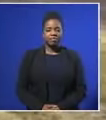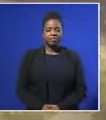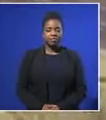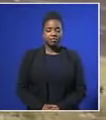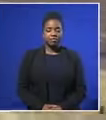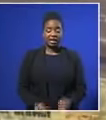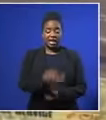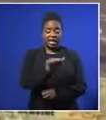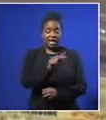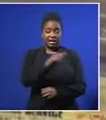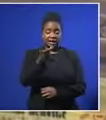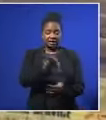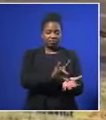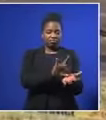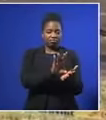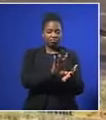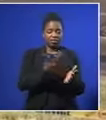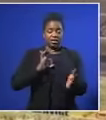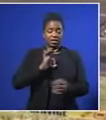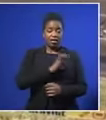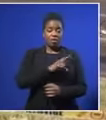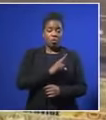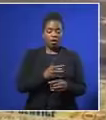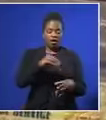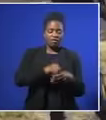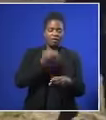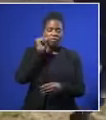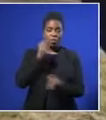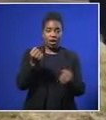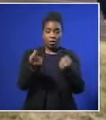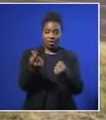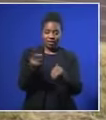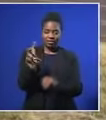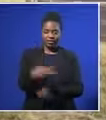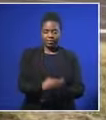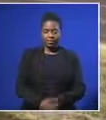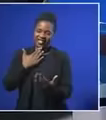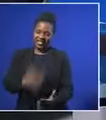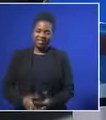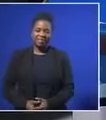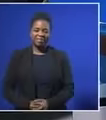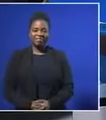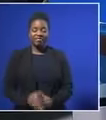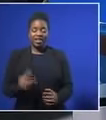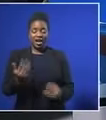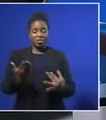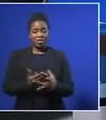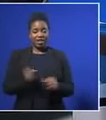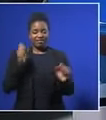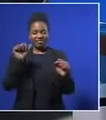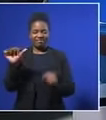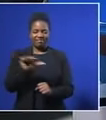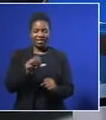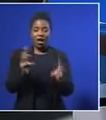And the ANC Saxon employee arrested in connection with a cash-in-transit heist. We've got your weather news next.